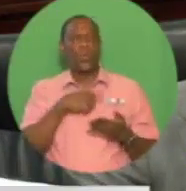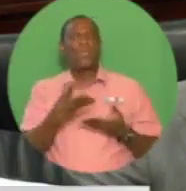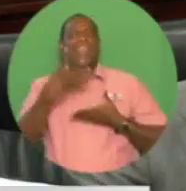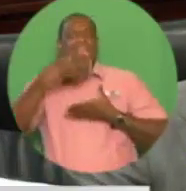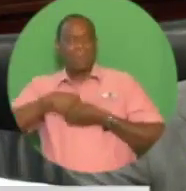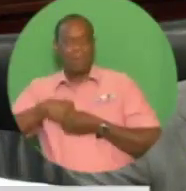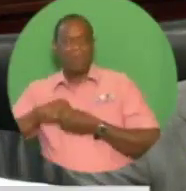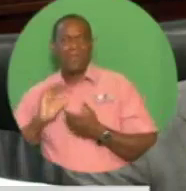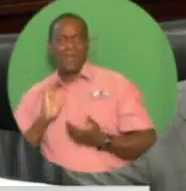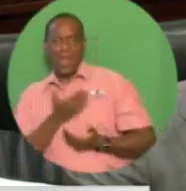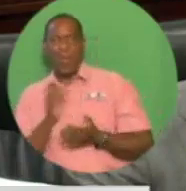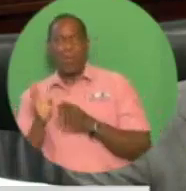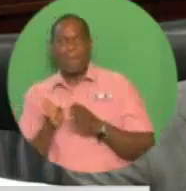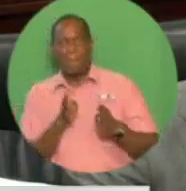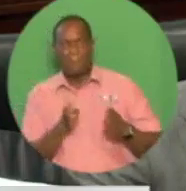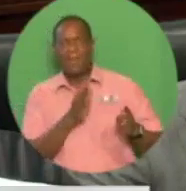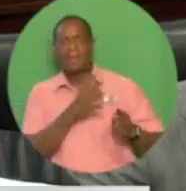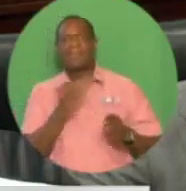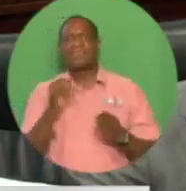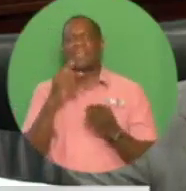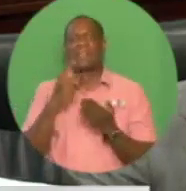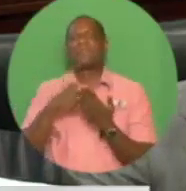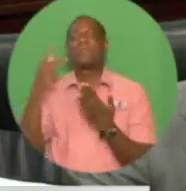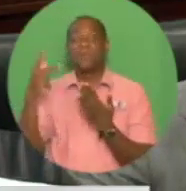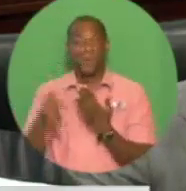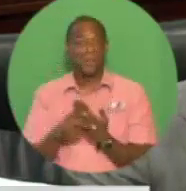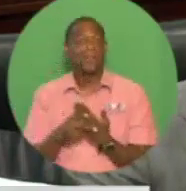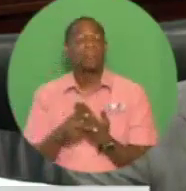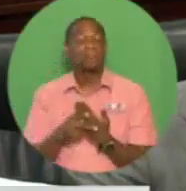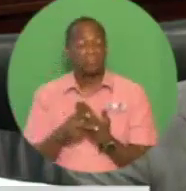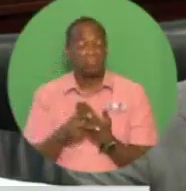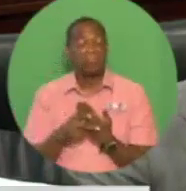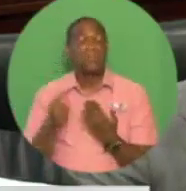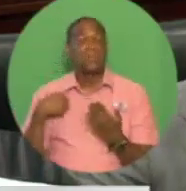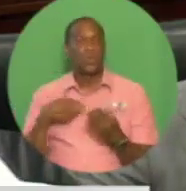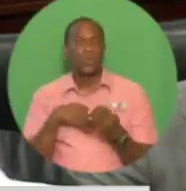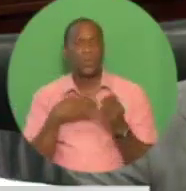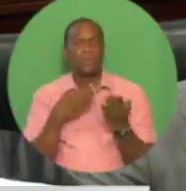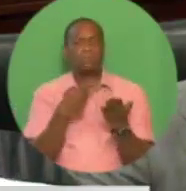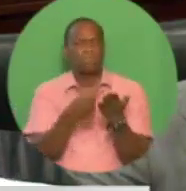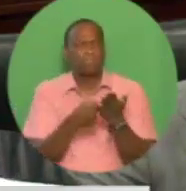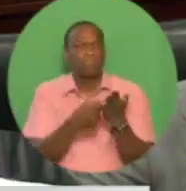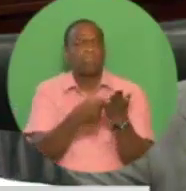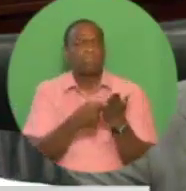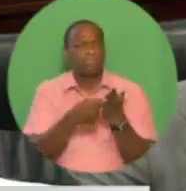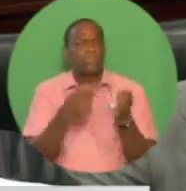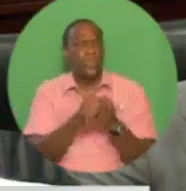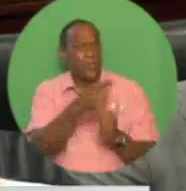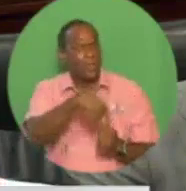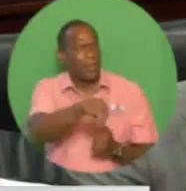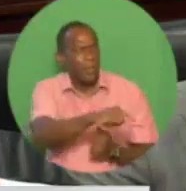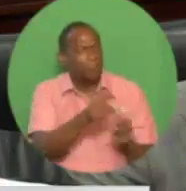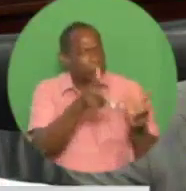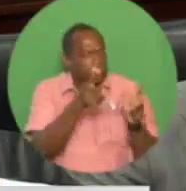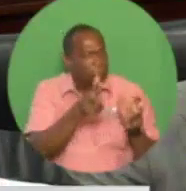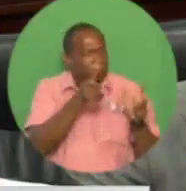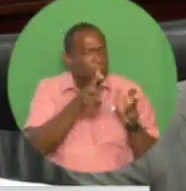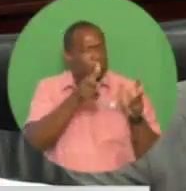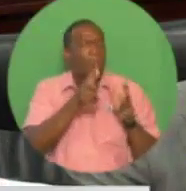Cabinet colleagues have indeed been extremely supportive during our consultative sessions, and I thank them. Very importantly,